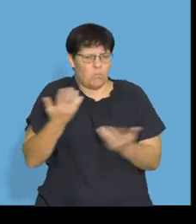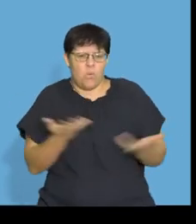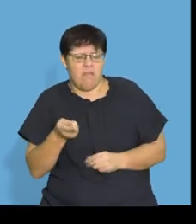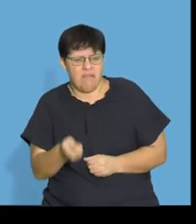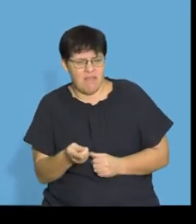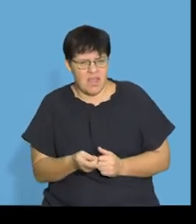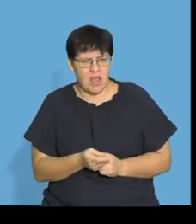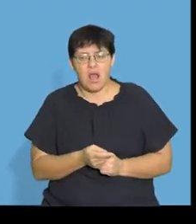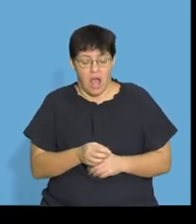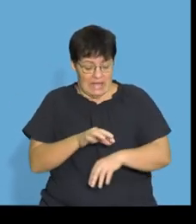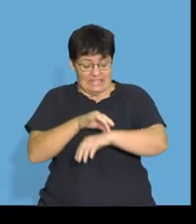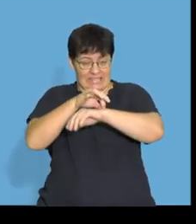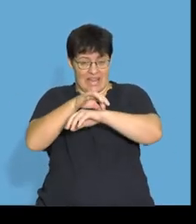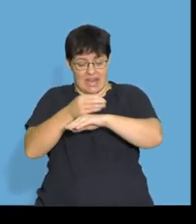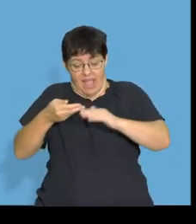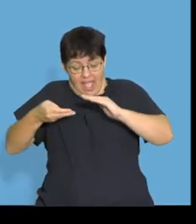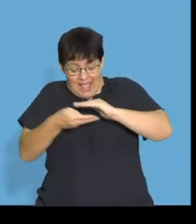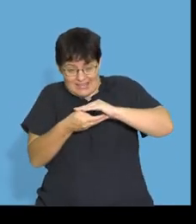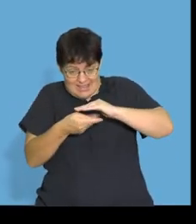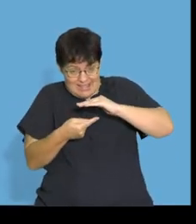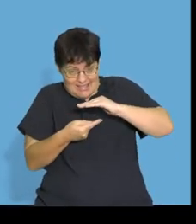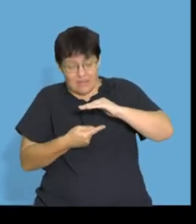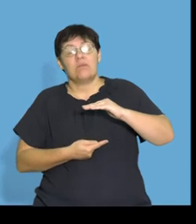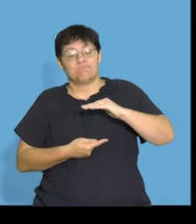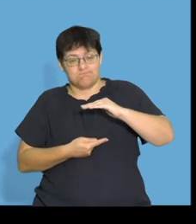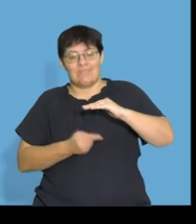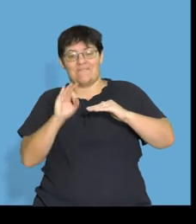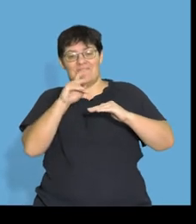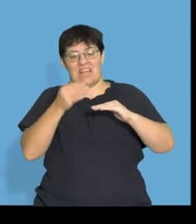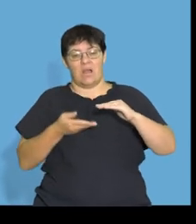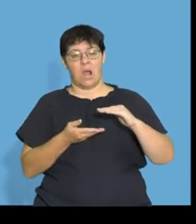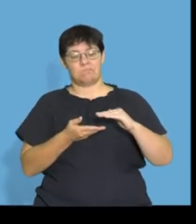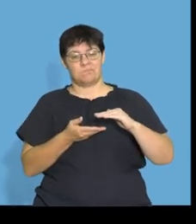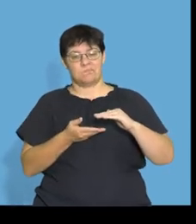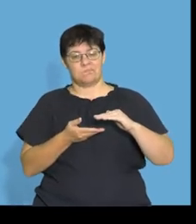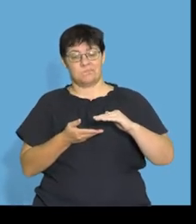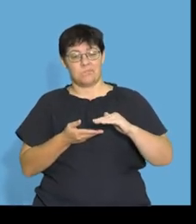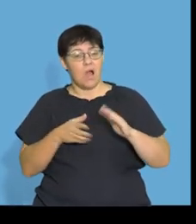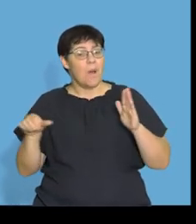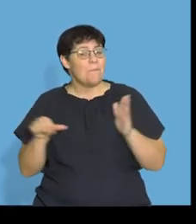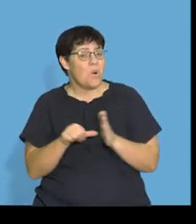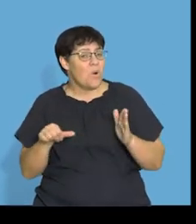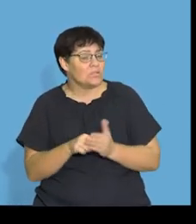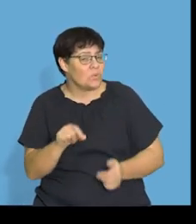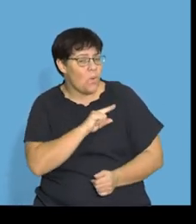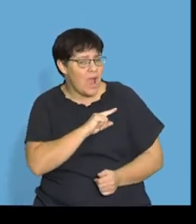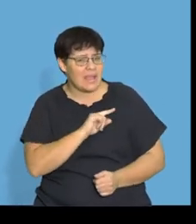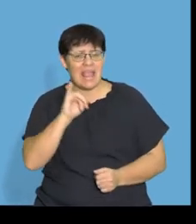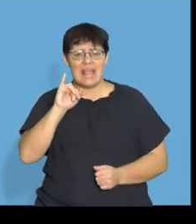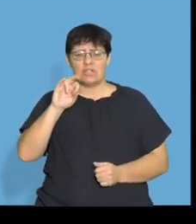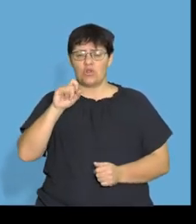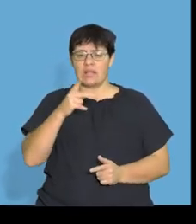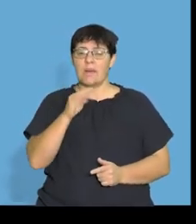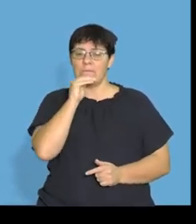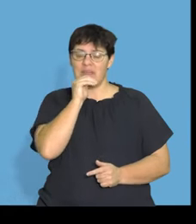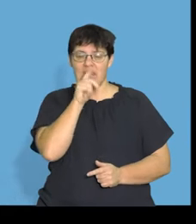at mammalian tissue. Underneath our skin, we need to have a fat layer. And that's really important. What is